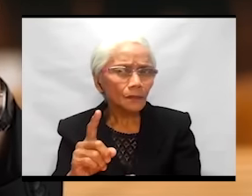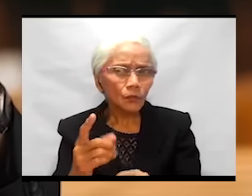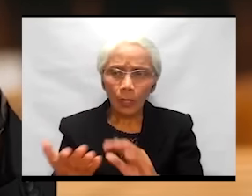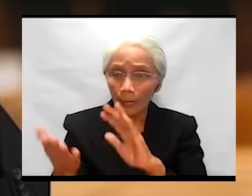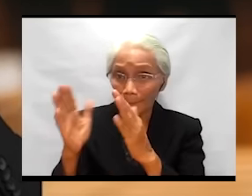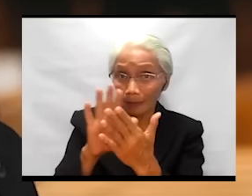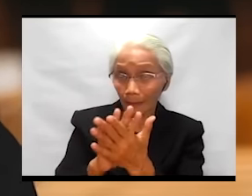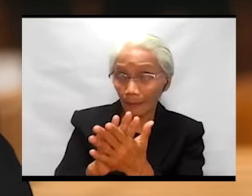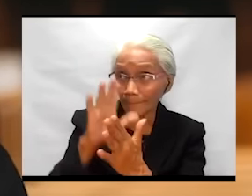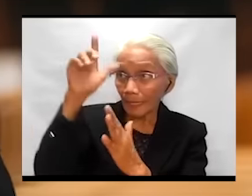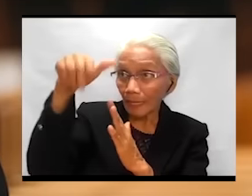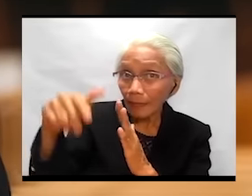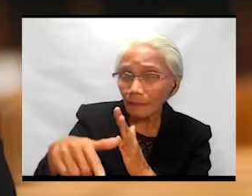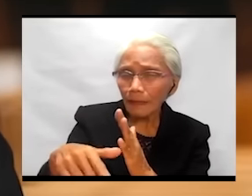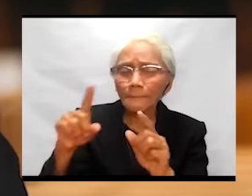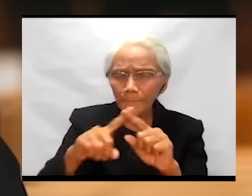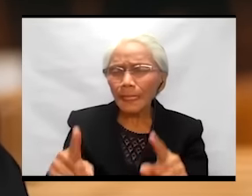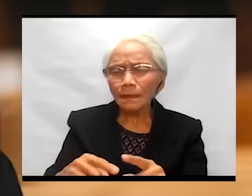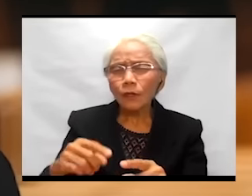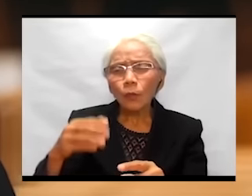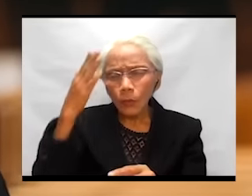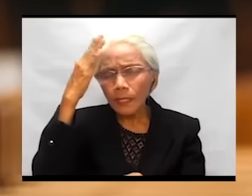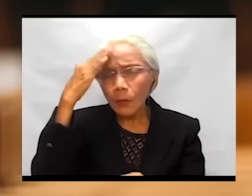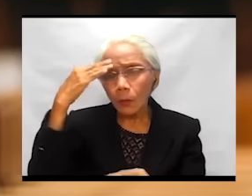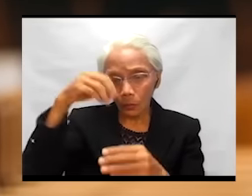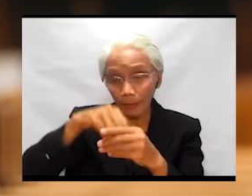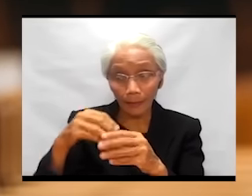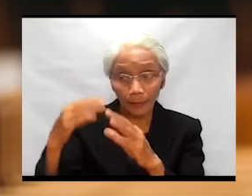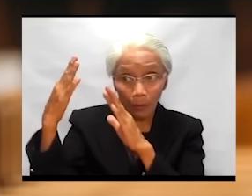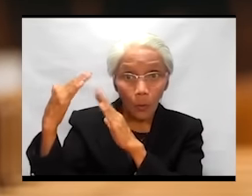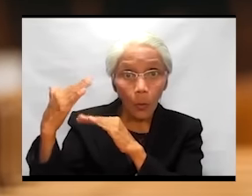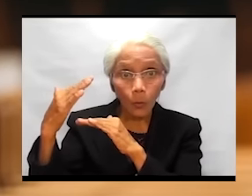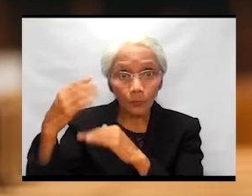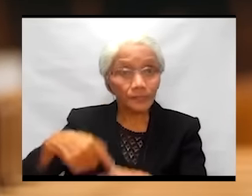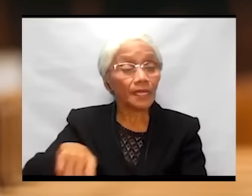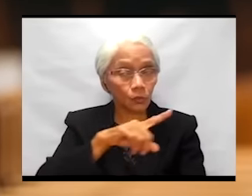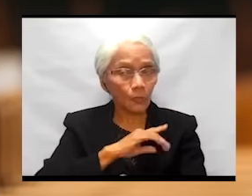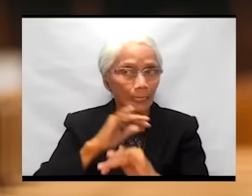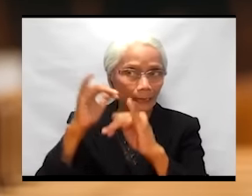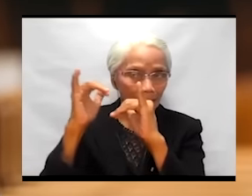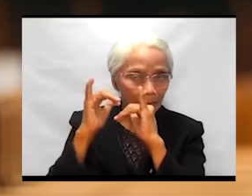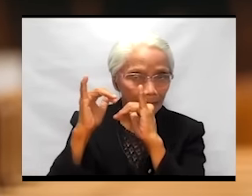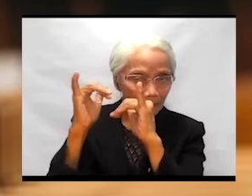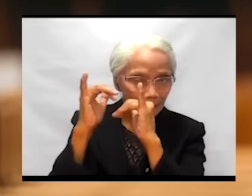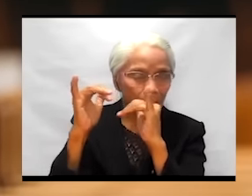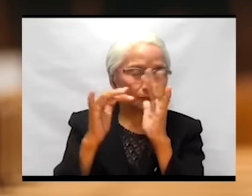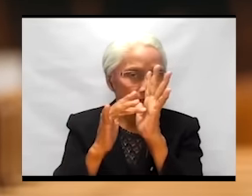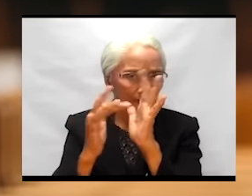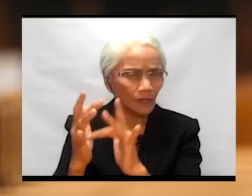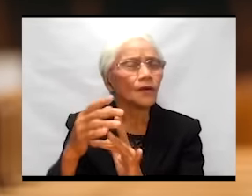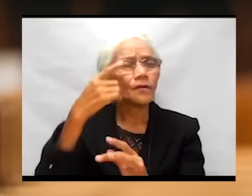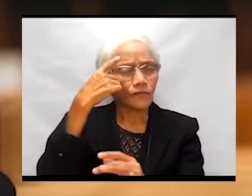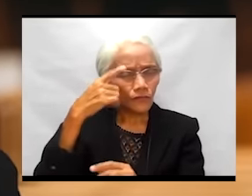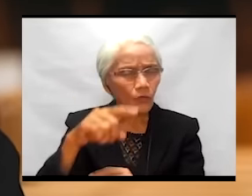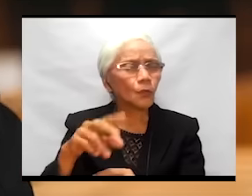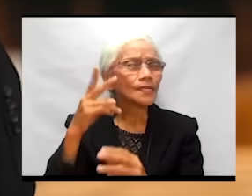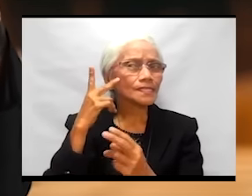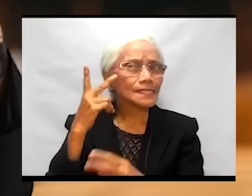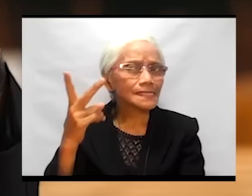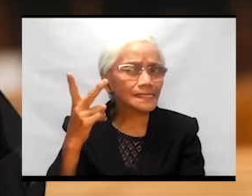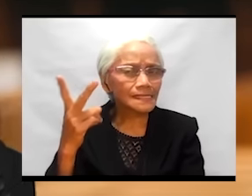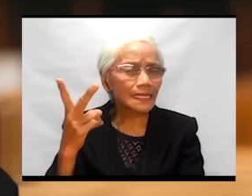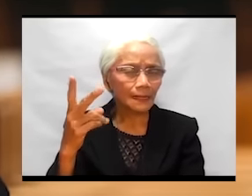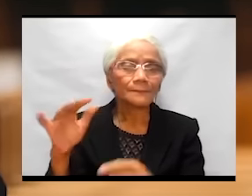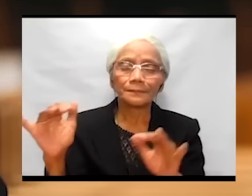be, we do not know, but we know in hope that we will be like him, for we shall